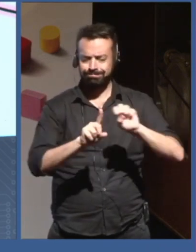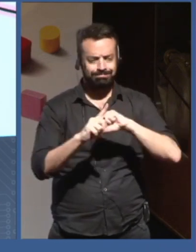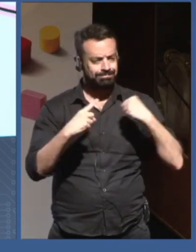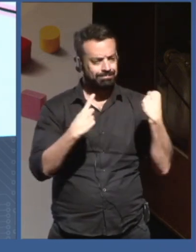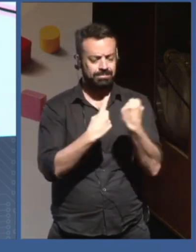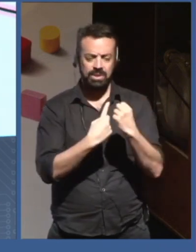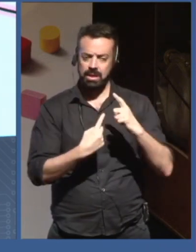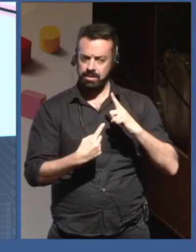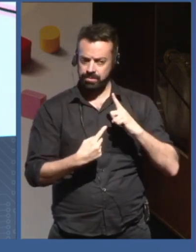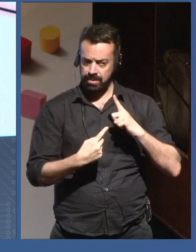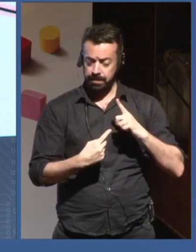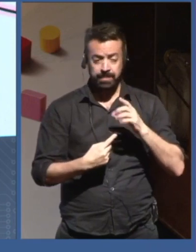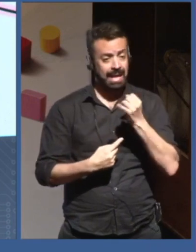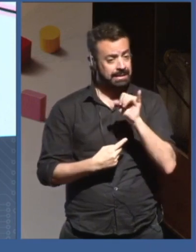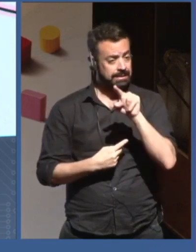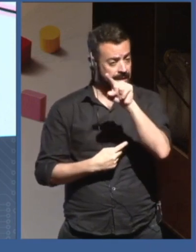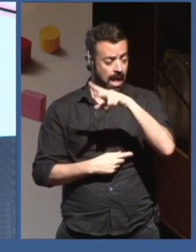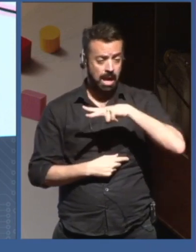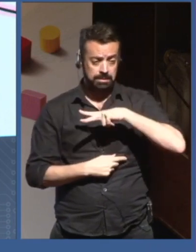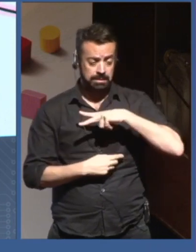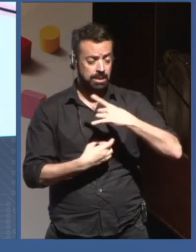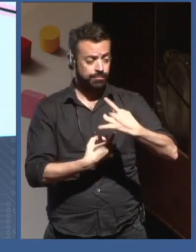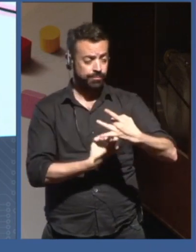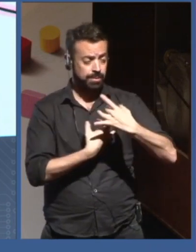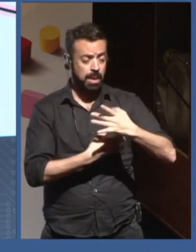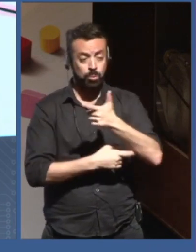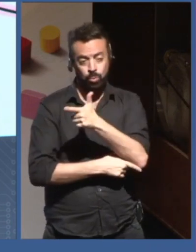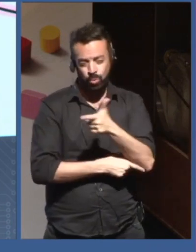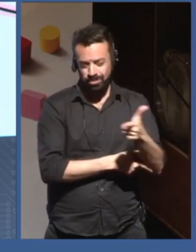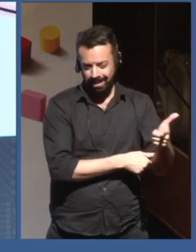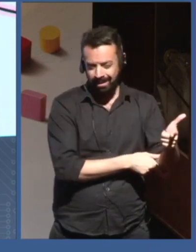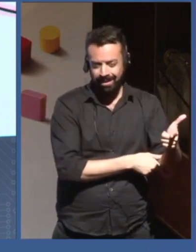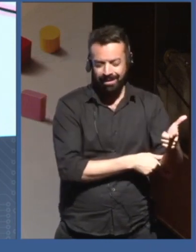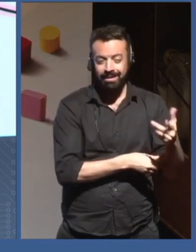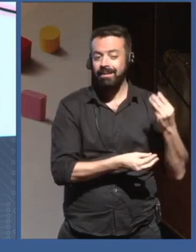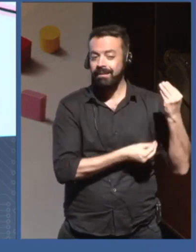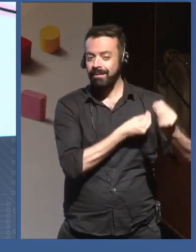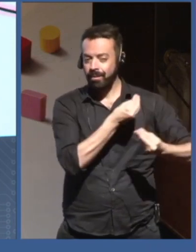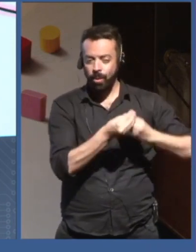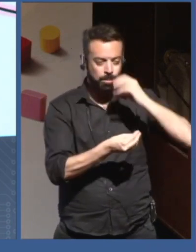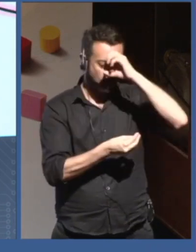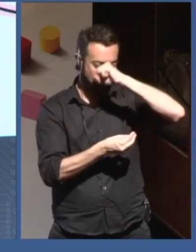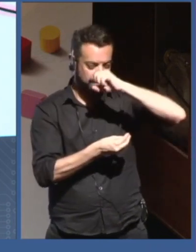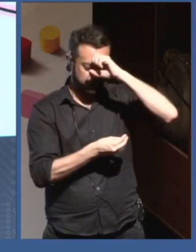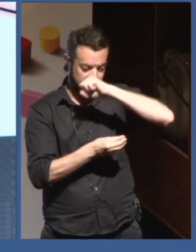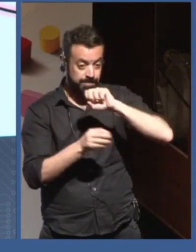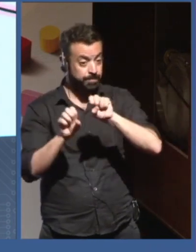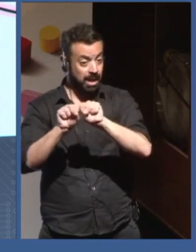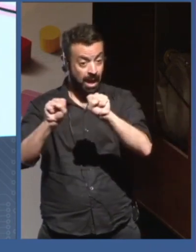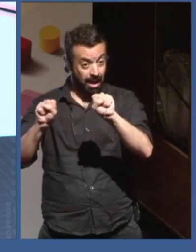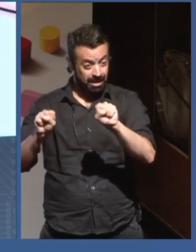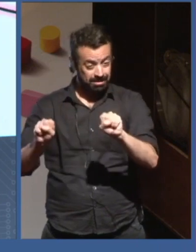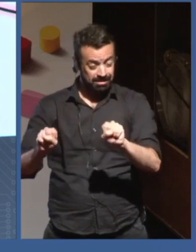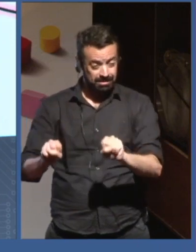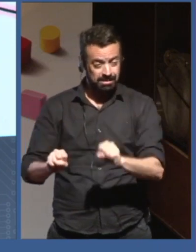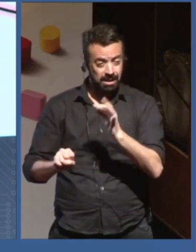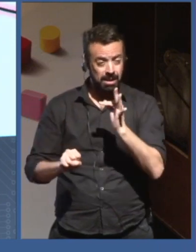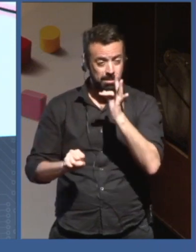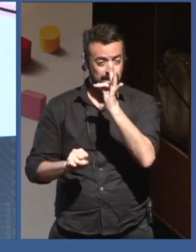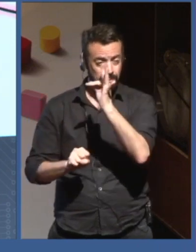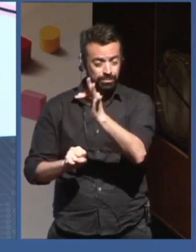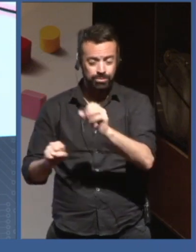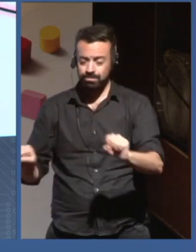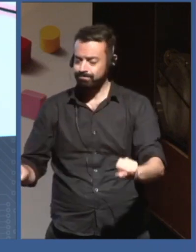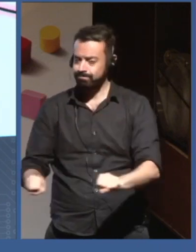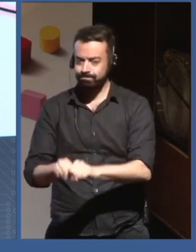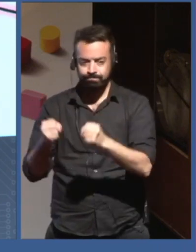learn, then, at some point, the system reaches a point where it sort of breaks or implodes.